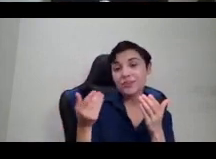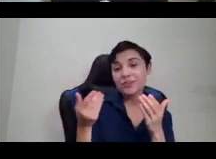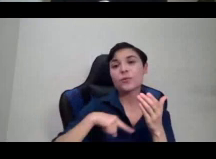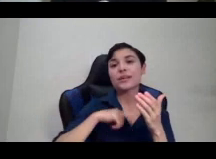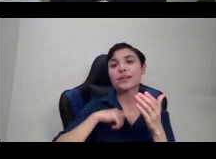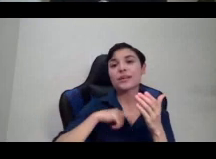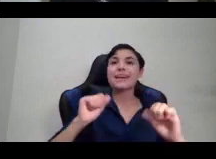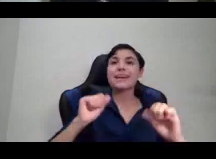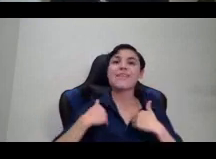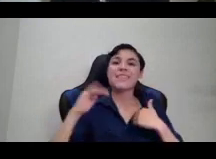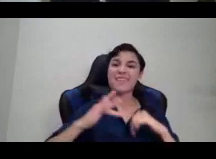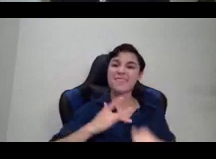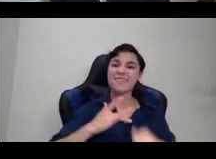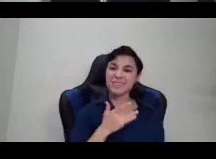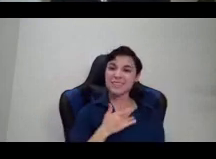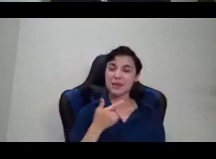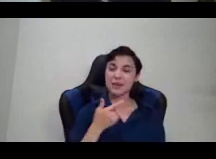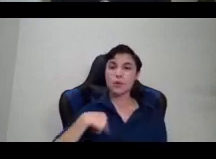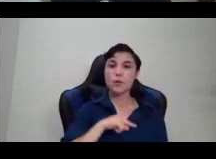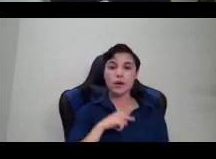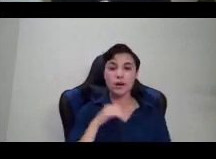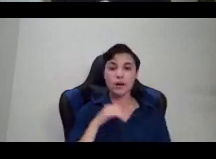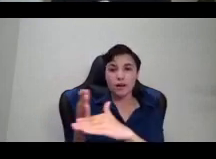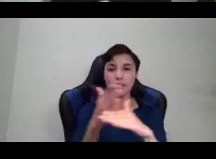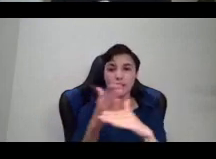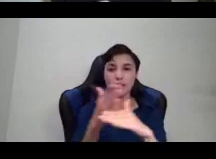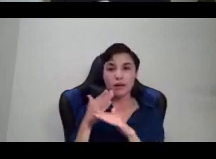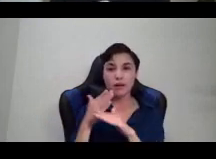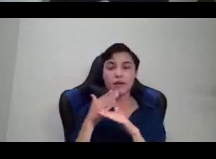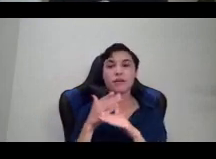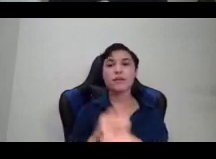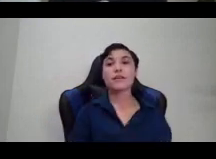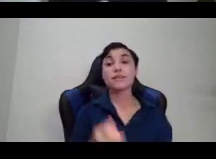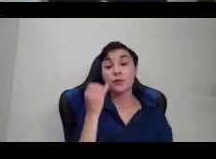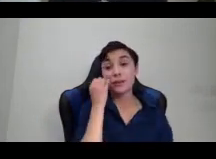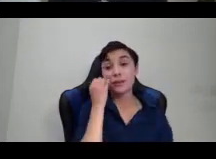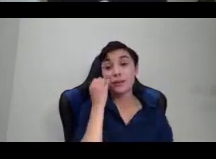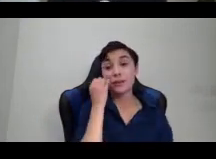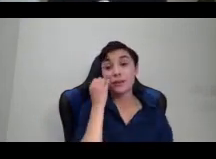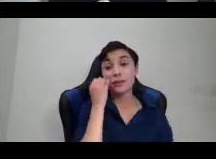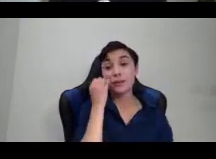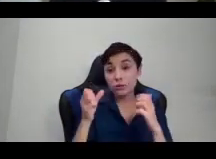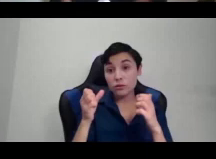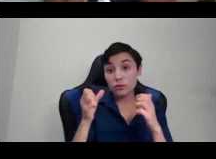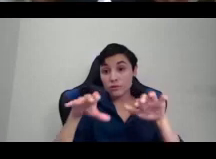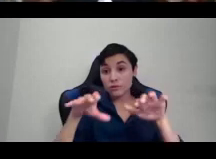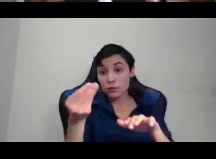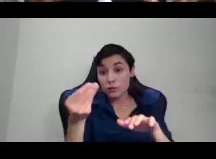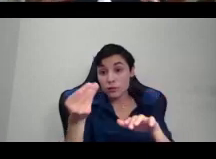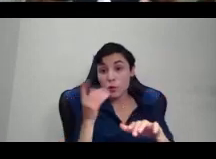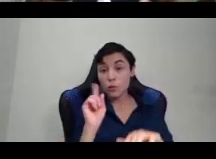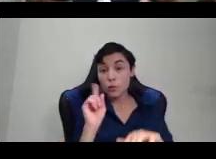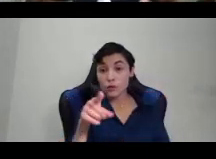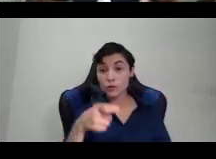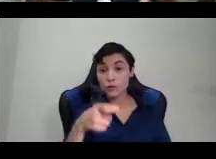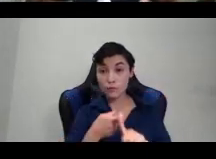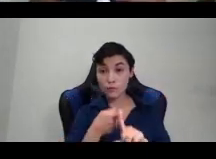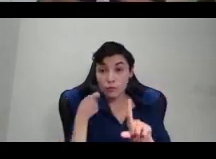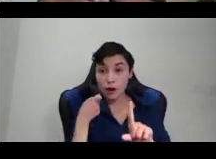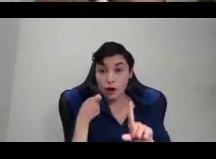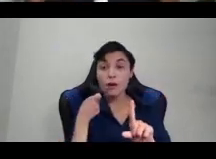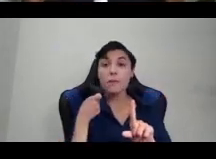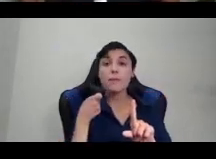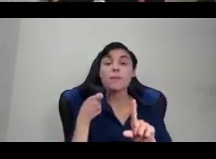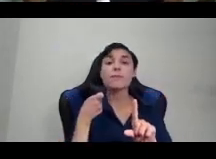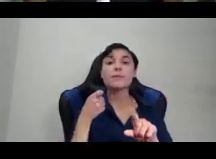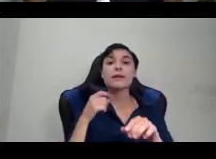Really appreciate it. So if you want to shout out where you're here from, especially if you're aware of the native